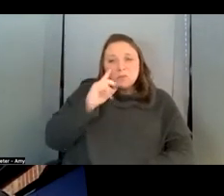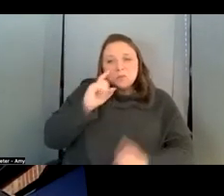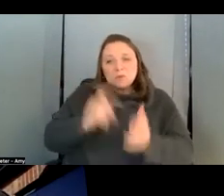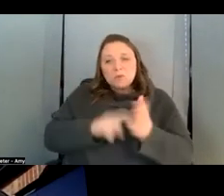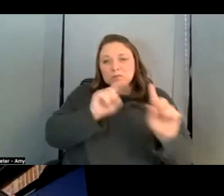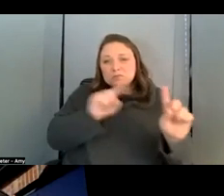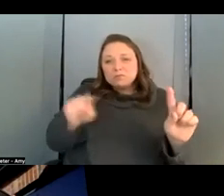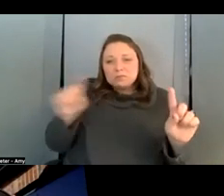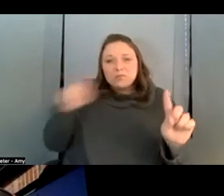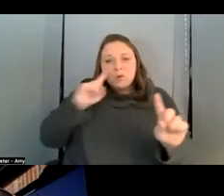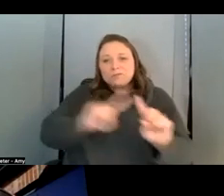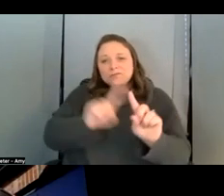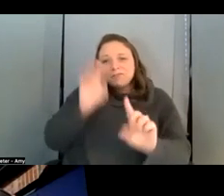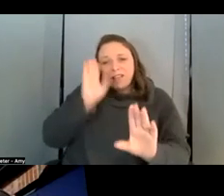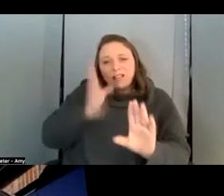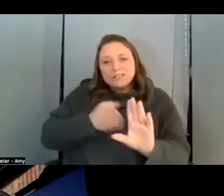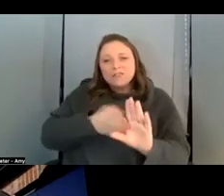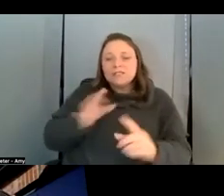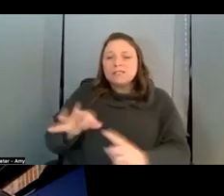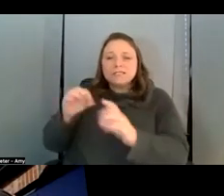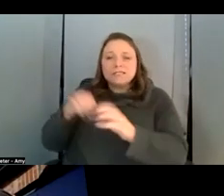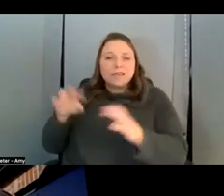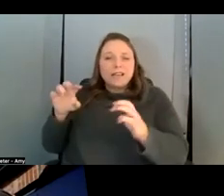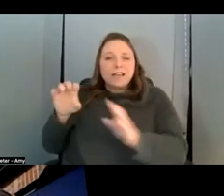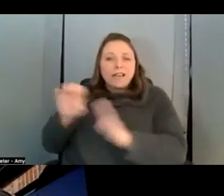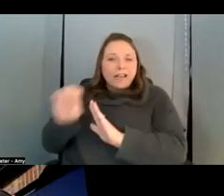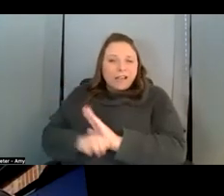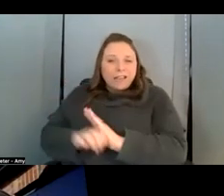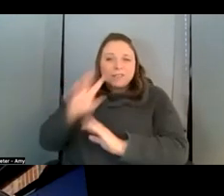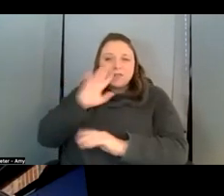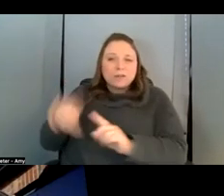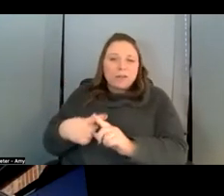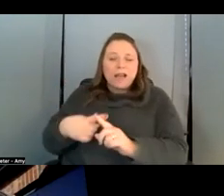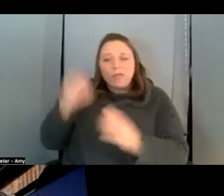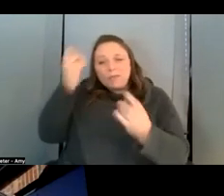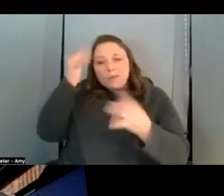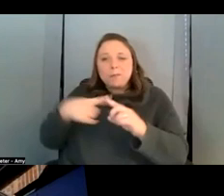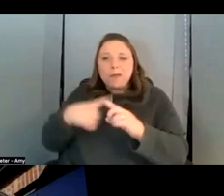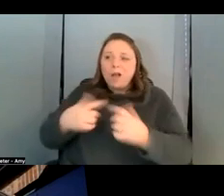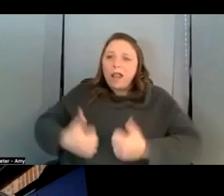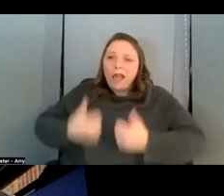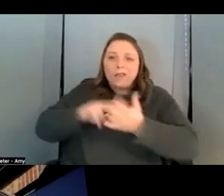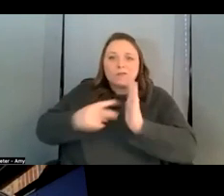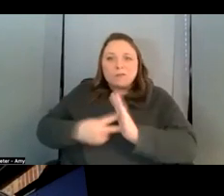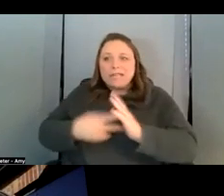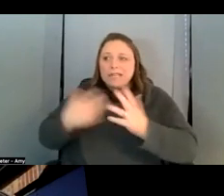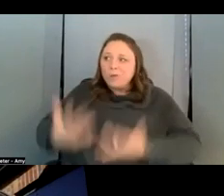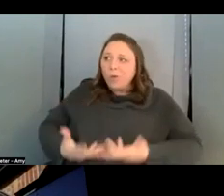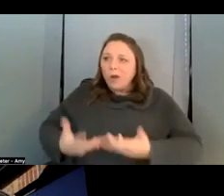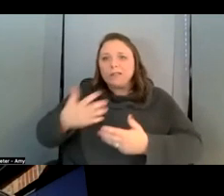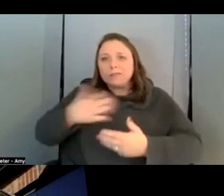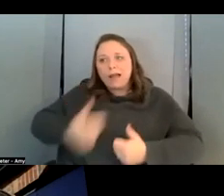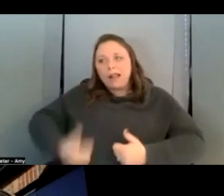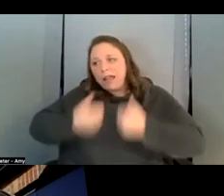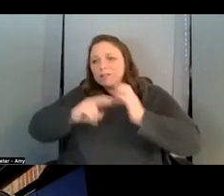philosophers i mean even in ethics we're thinking about kant or meaning of life or every singer and so forth is that is that uh uh